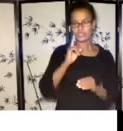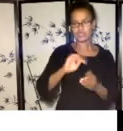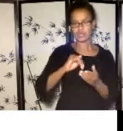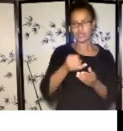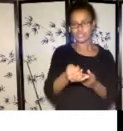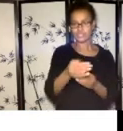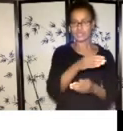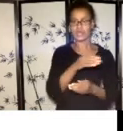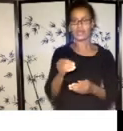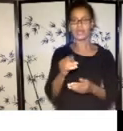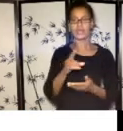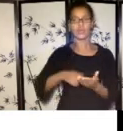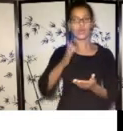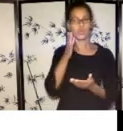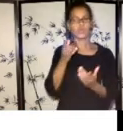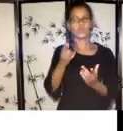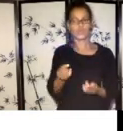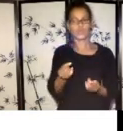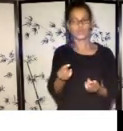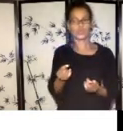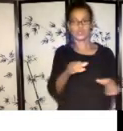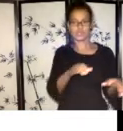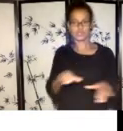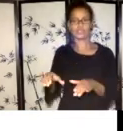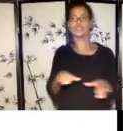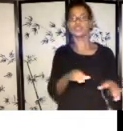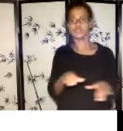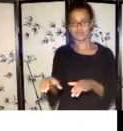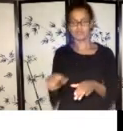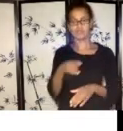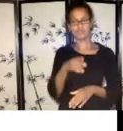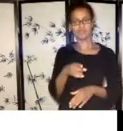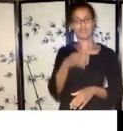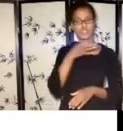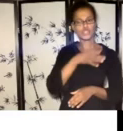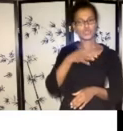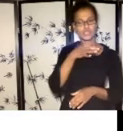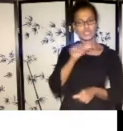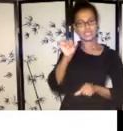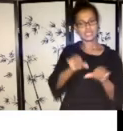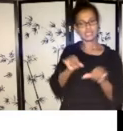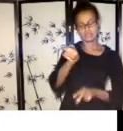assessment process, please feel free to connect with me.